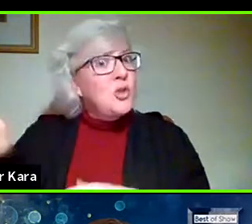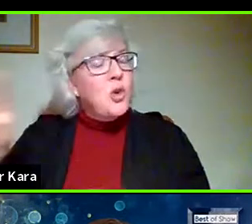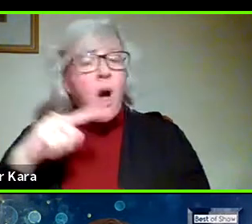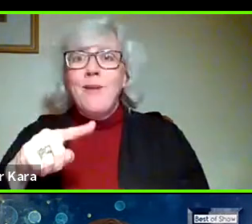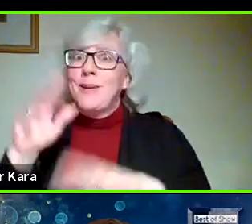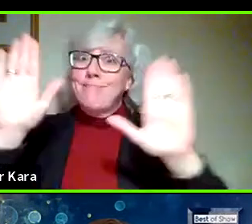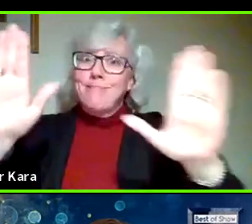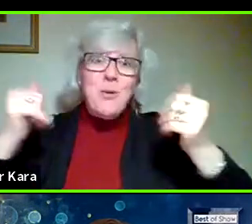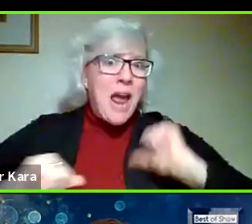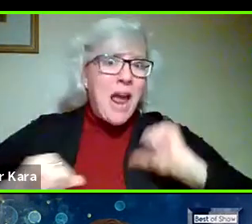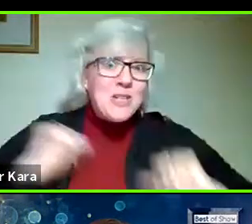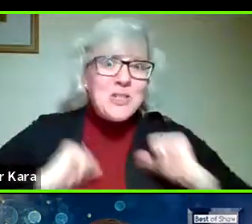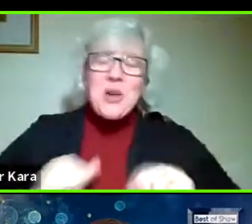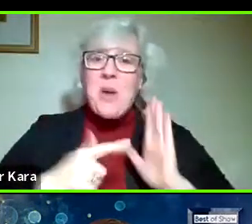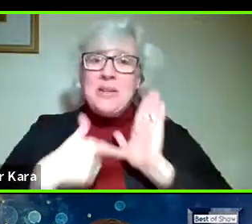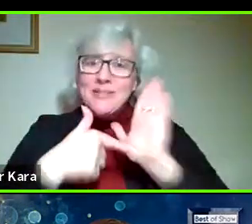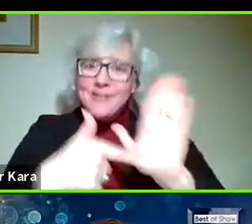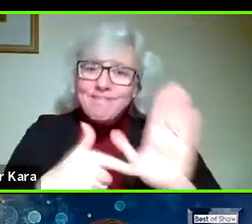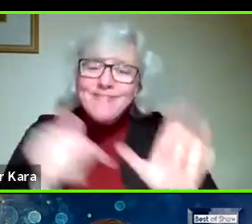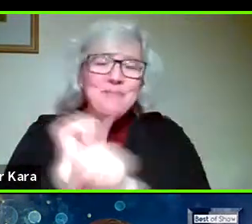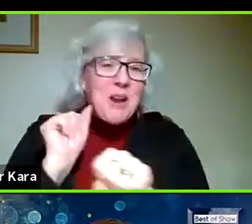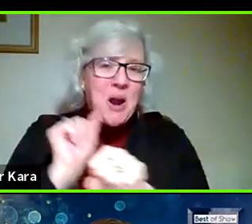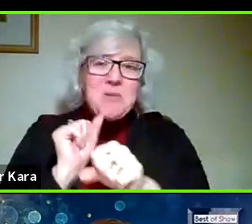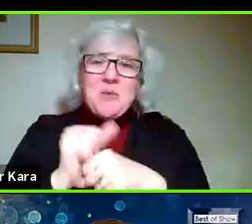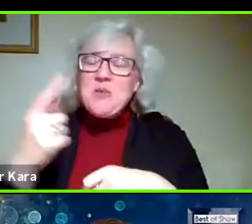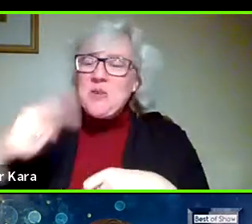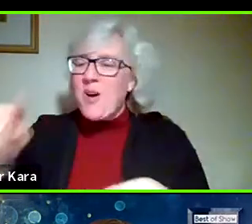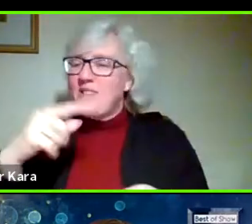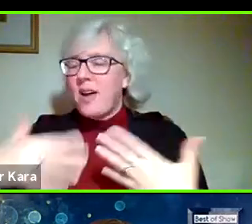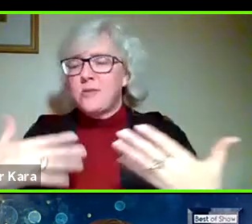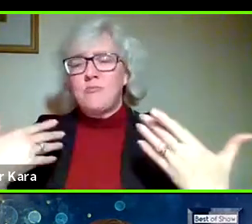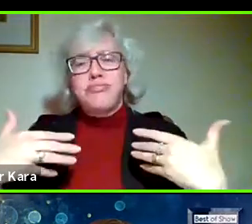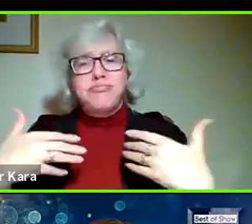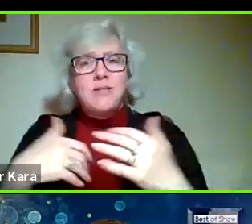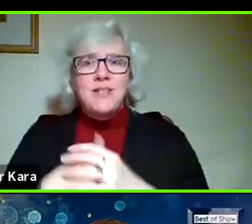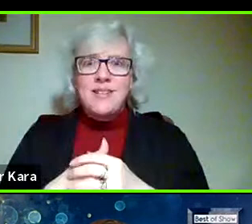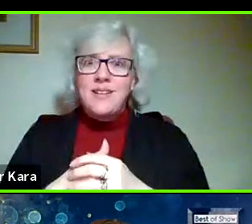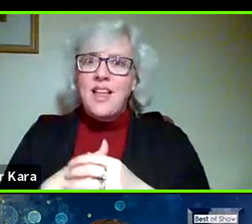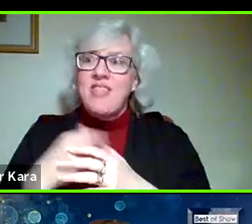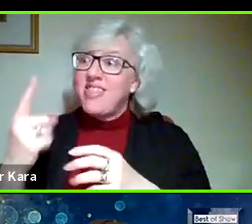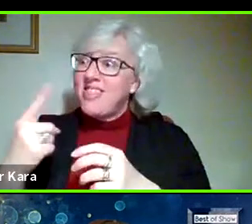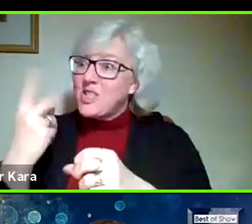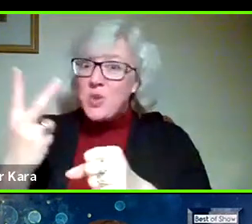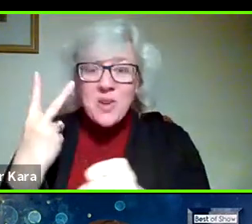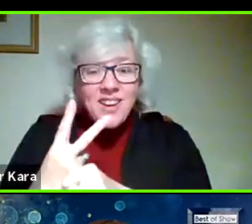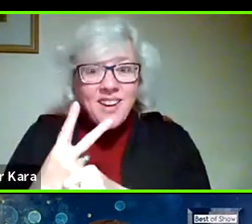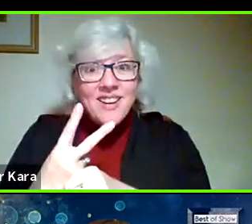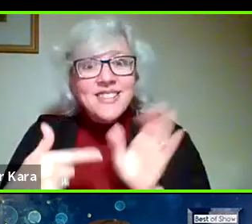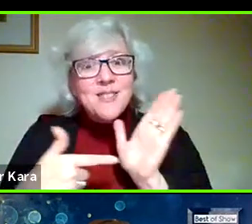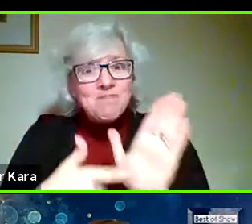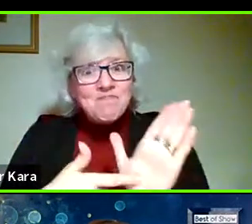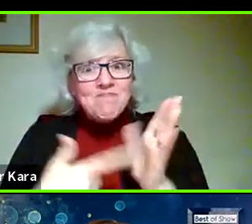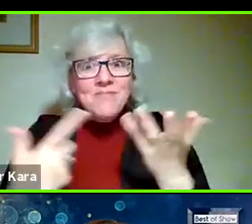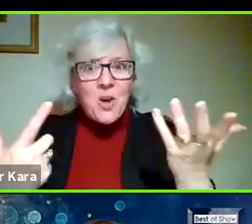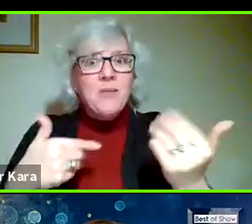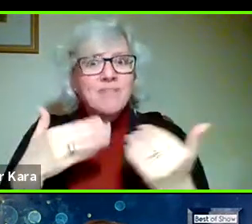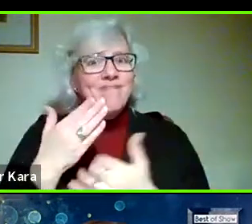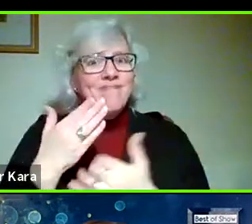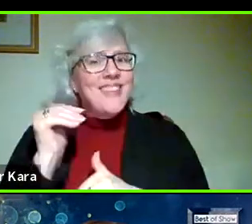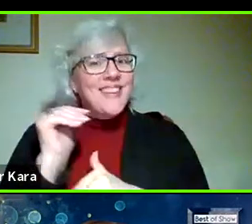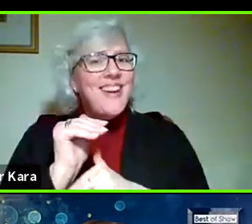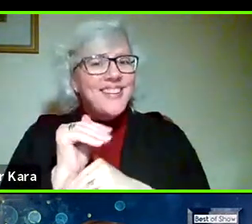show, a great display of hard work that you guys have put forth over the last two years, and it has definitely shown through tonight.